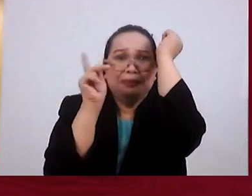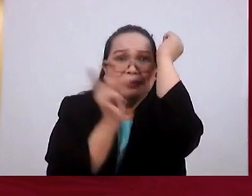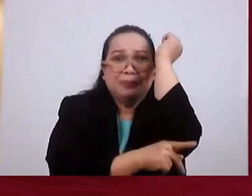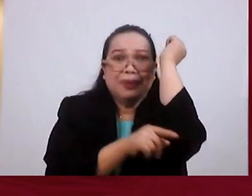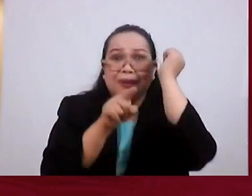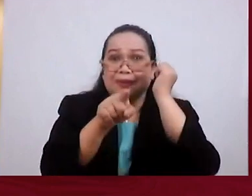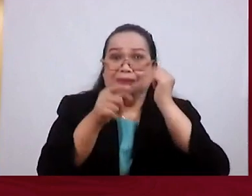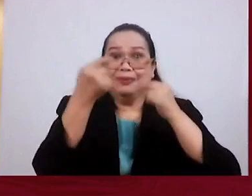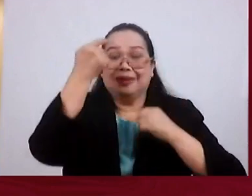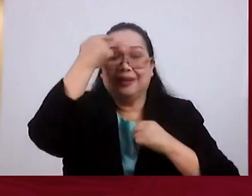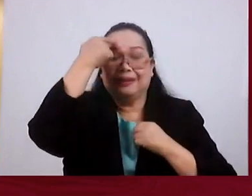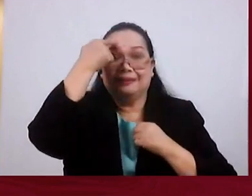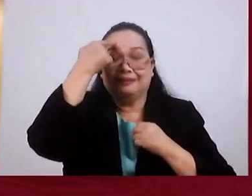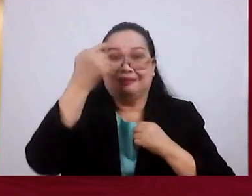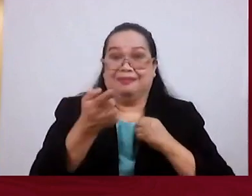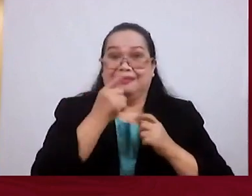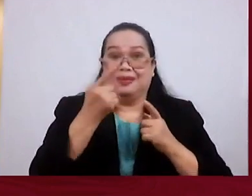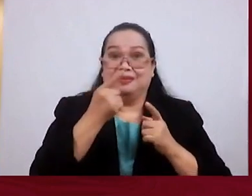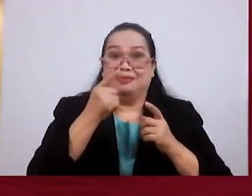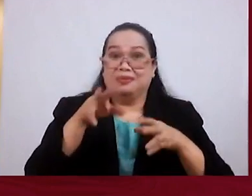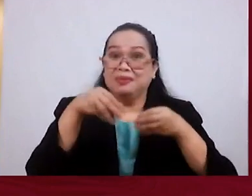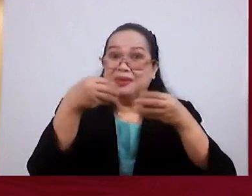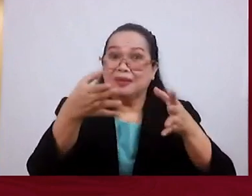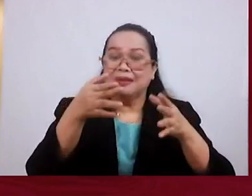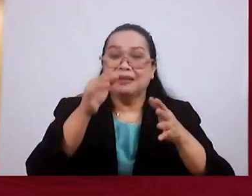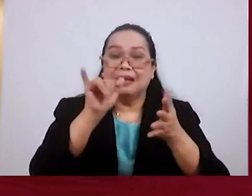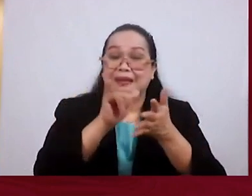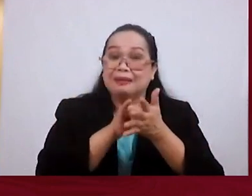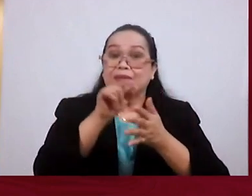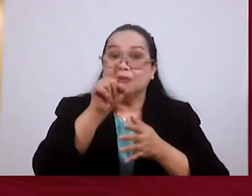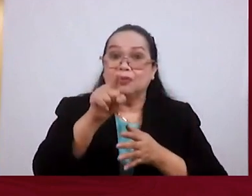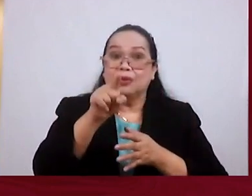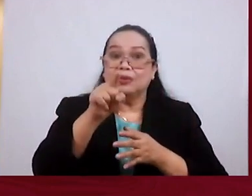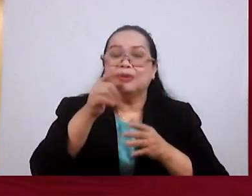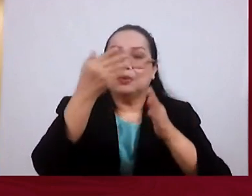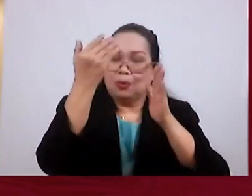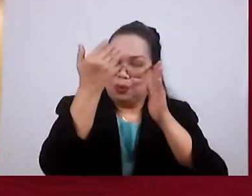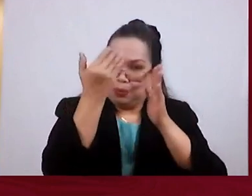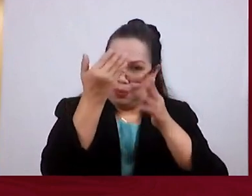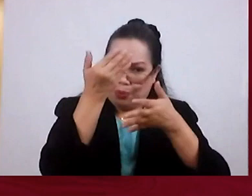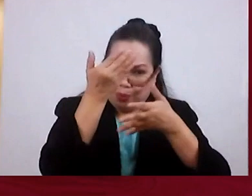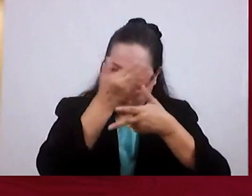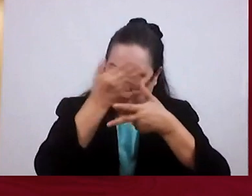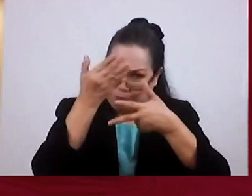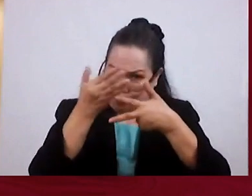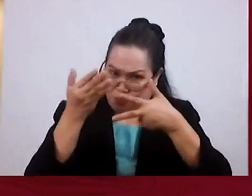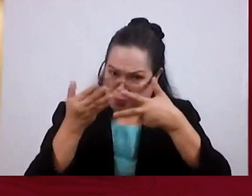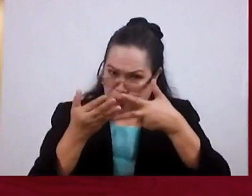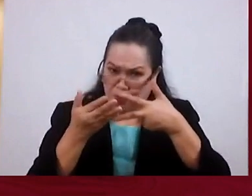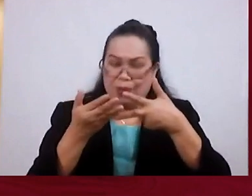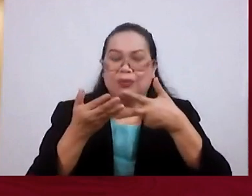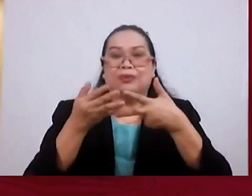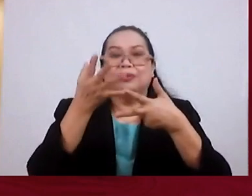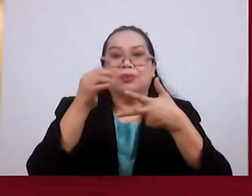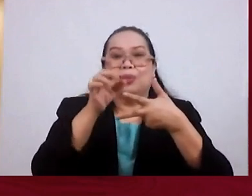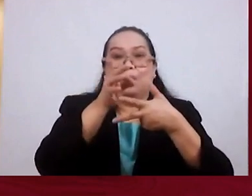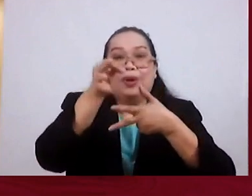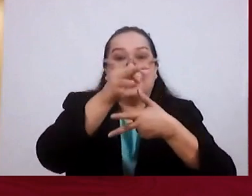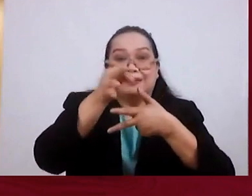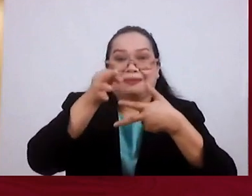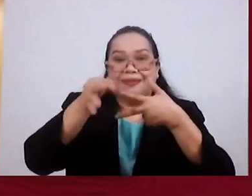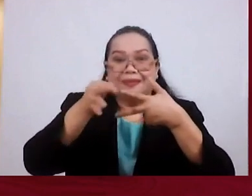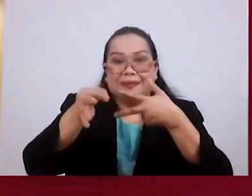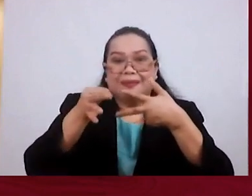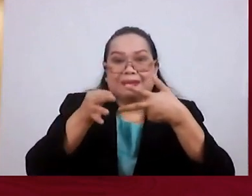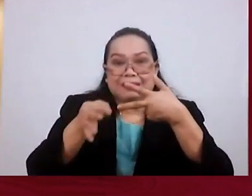Will be deserved by the one, And then he enumerates three things. I want to enumerate for you